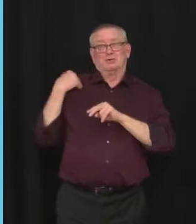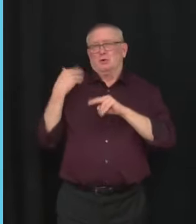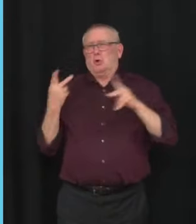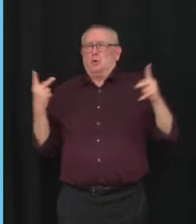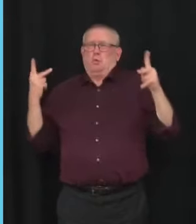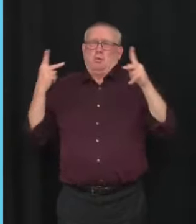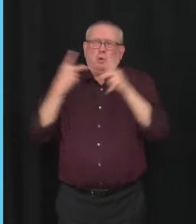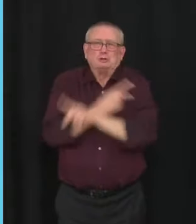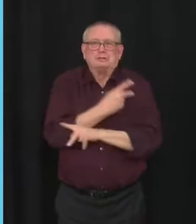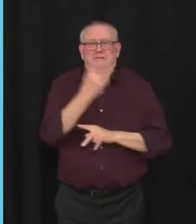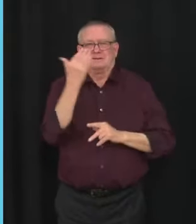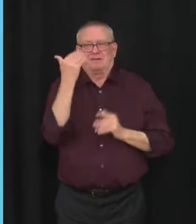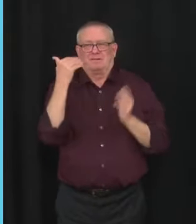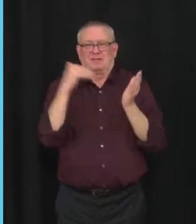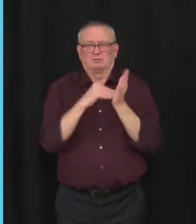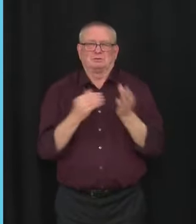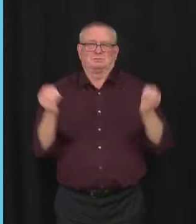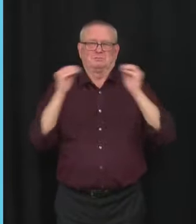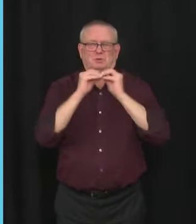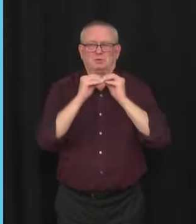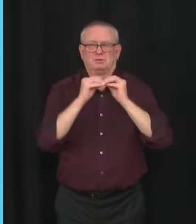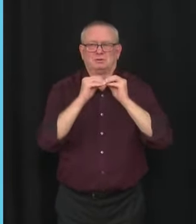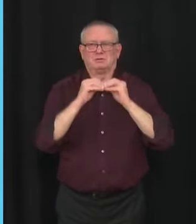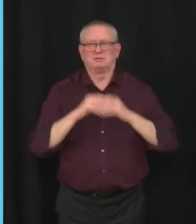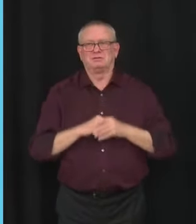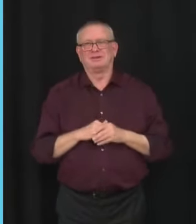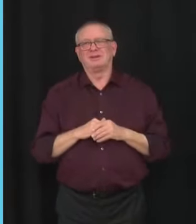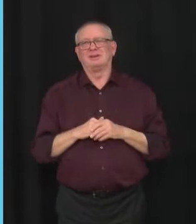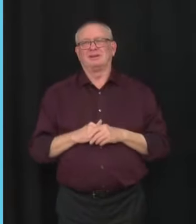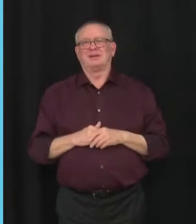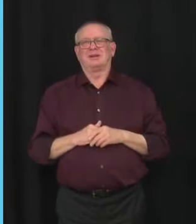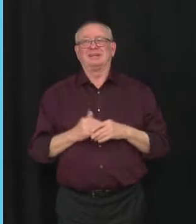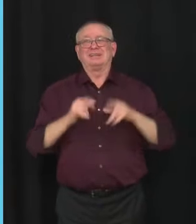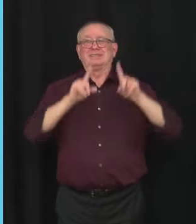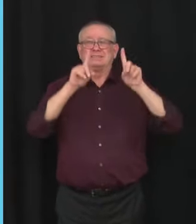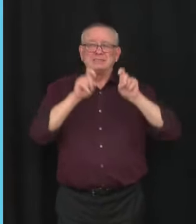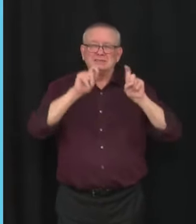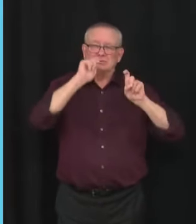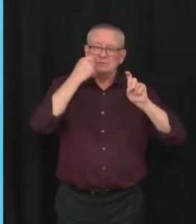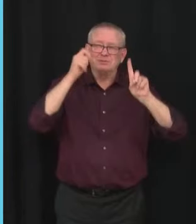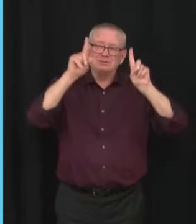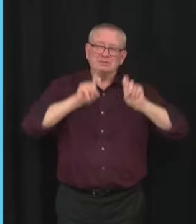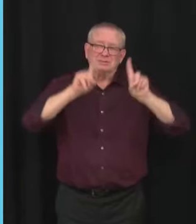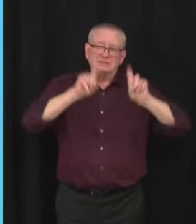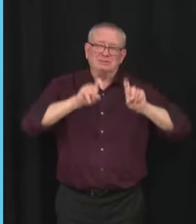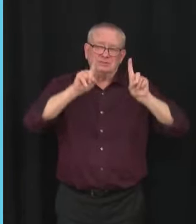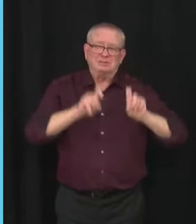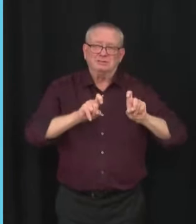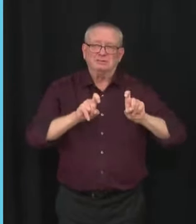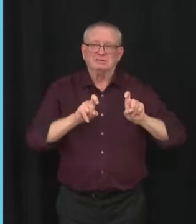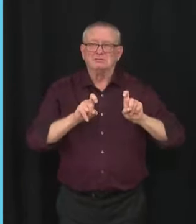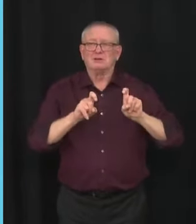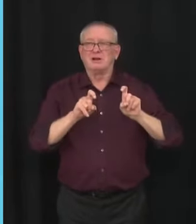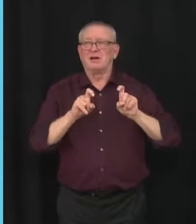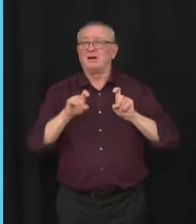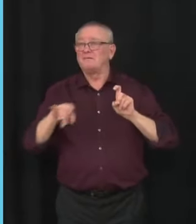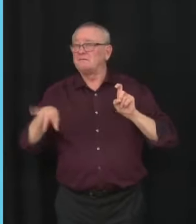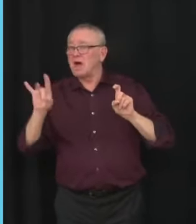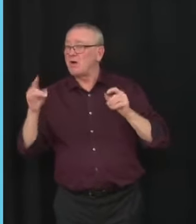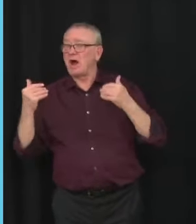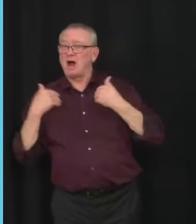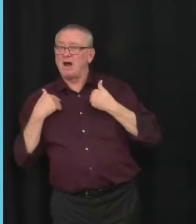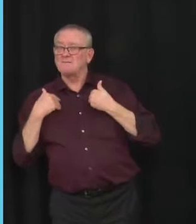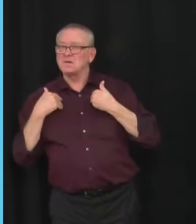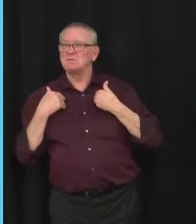number of tests we take that turn out to be positive, well, that's averaged 5% over the last week, which is a sharp